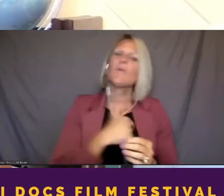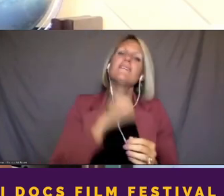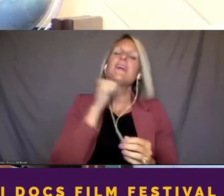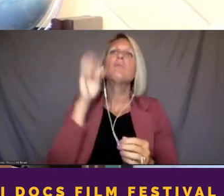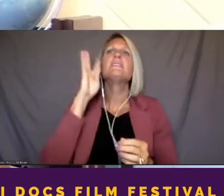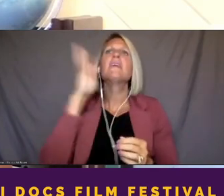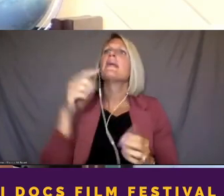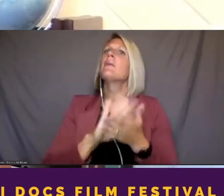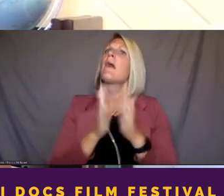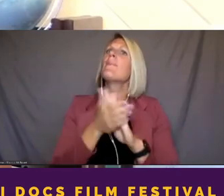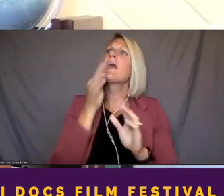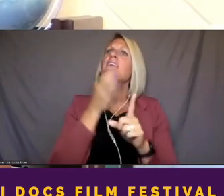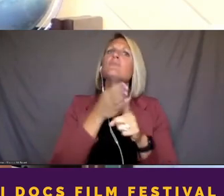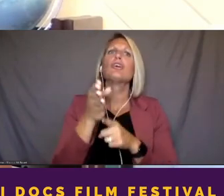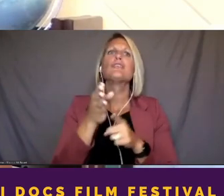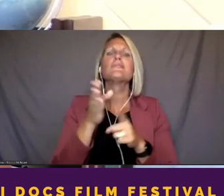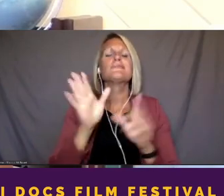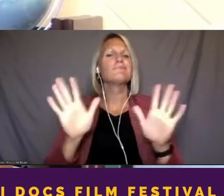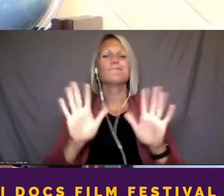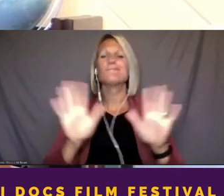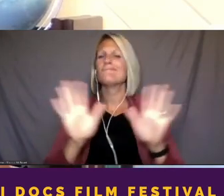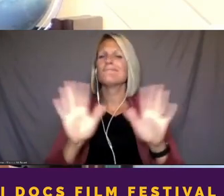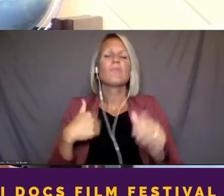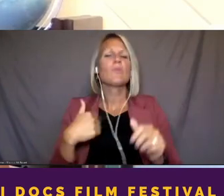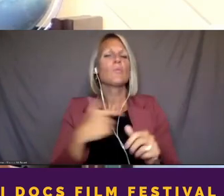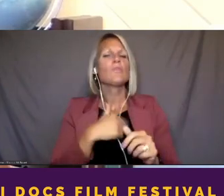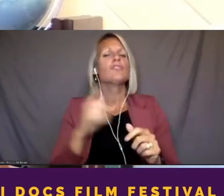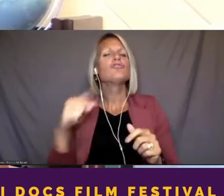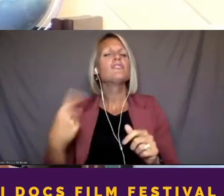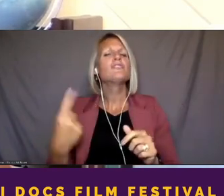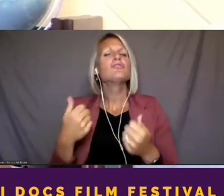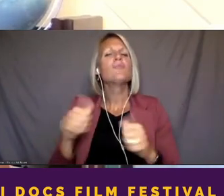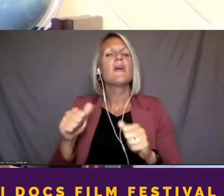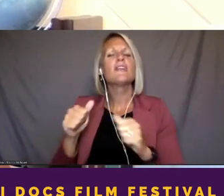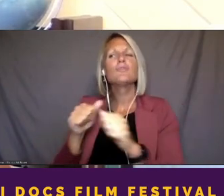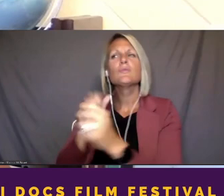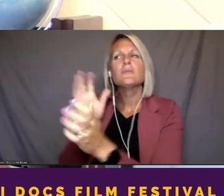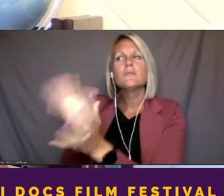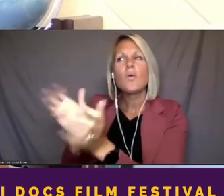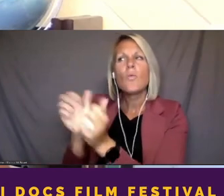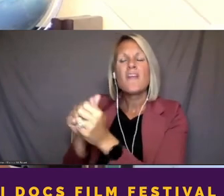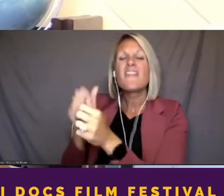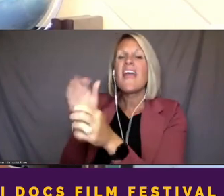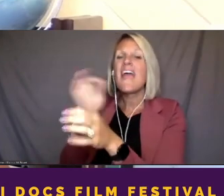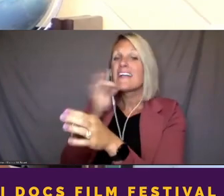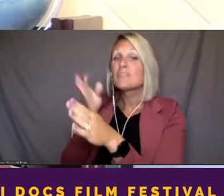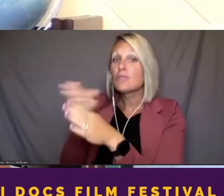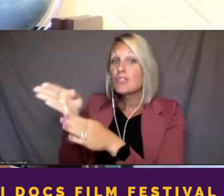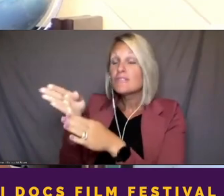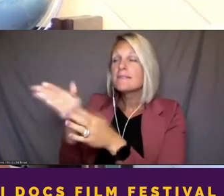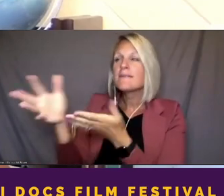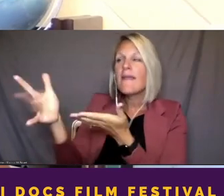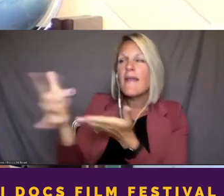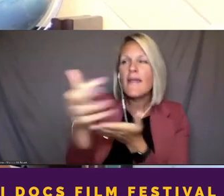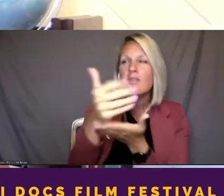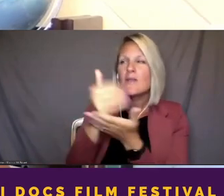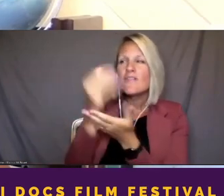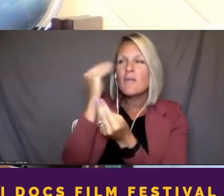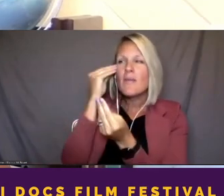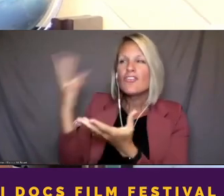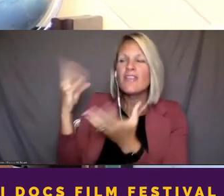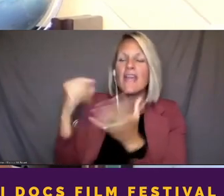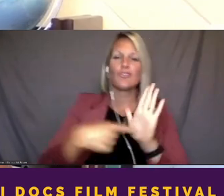gather everything that we could from the experts themselves and present to viewers what we could learn. Right. So